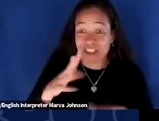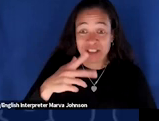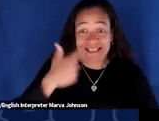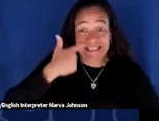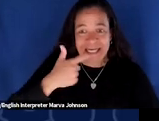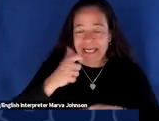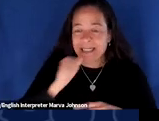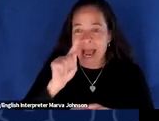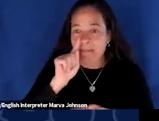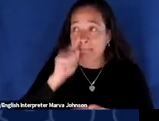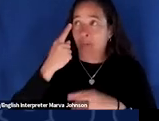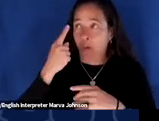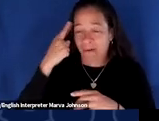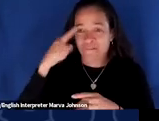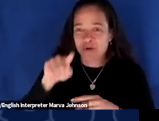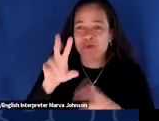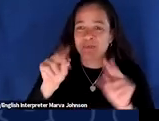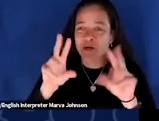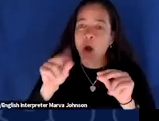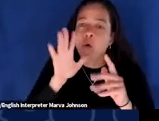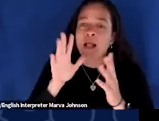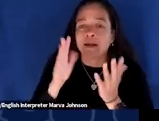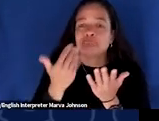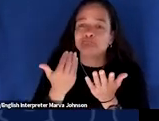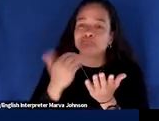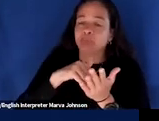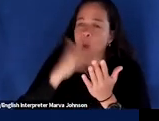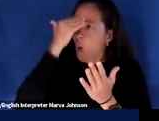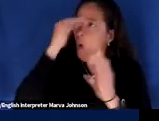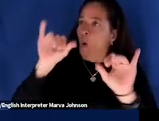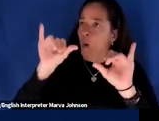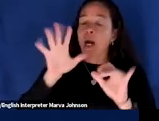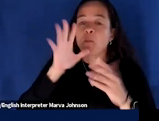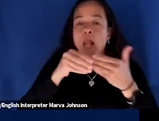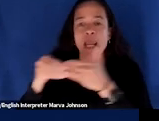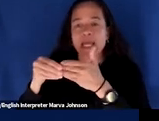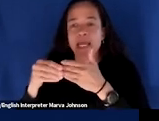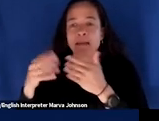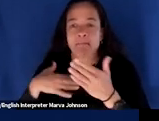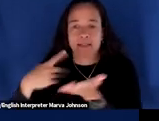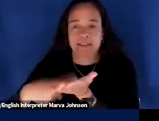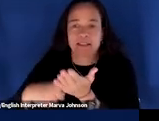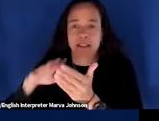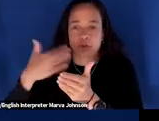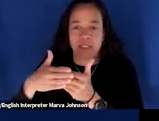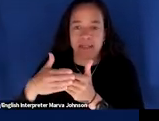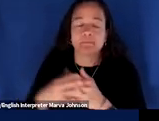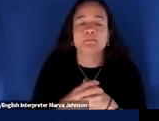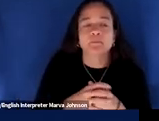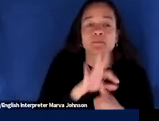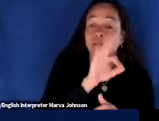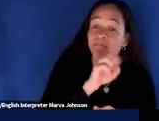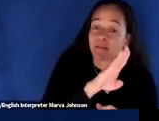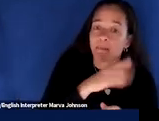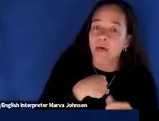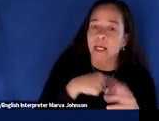hopefully it'll be a nice refresher and a real lead into what i want to talk about next so i started out last time by talking about what i